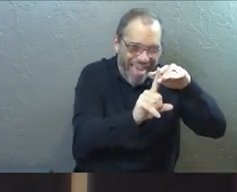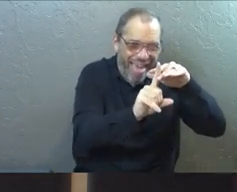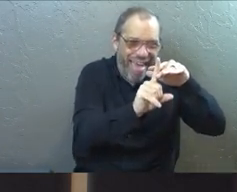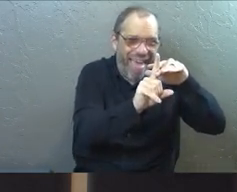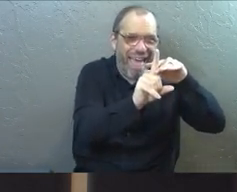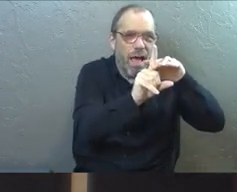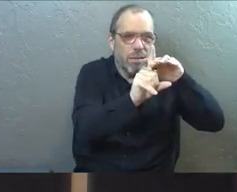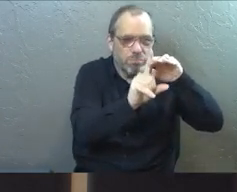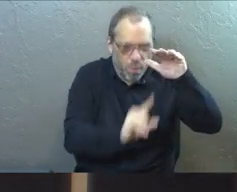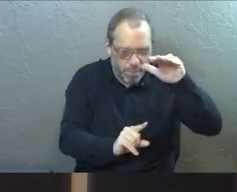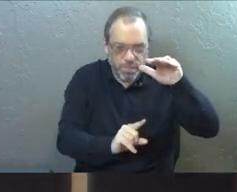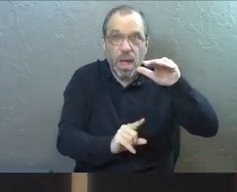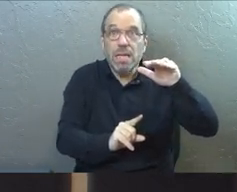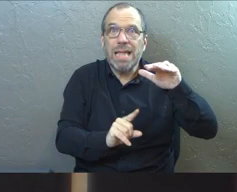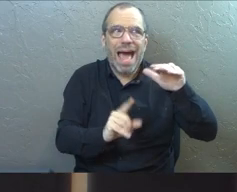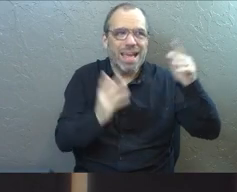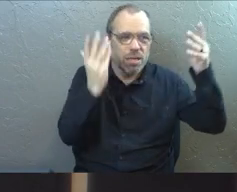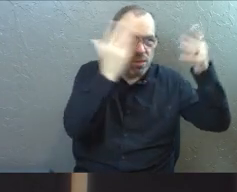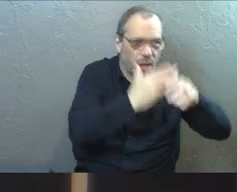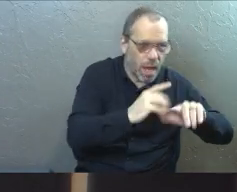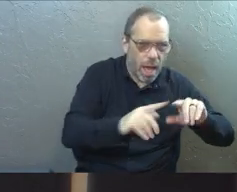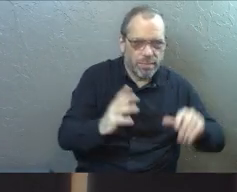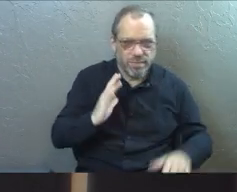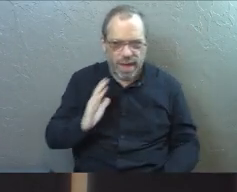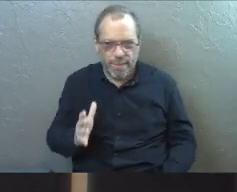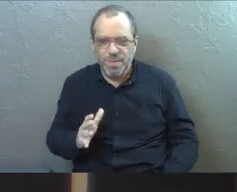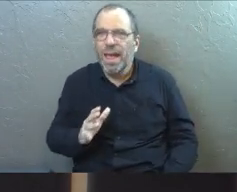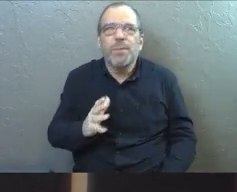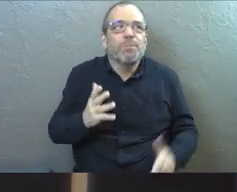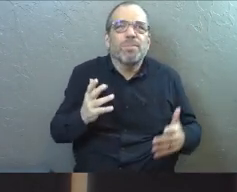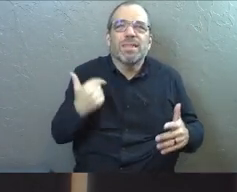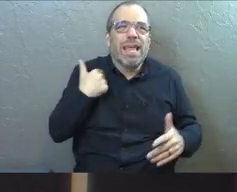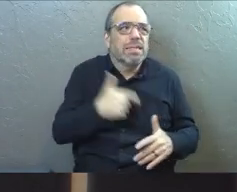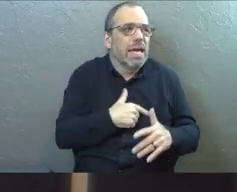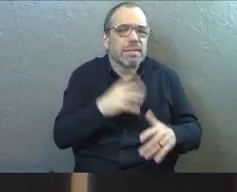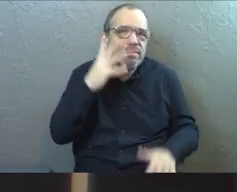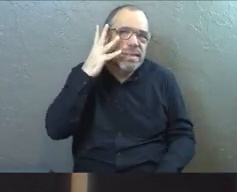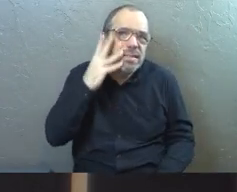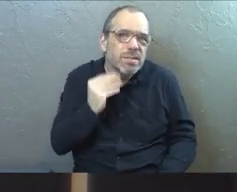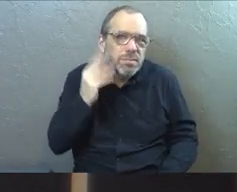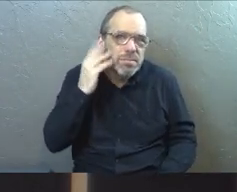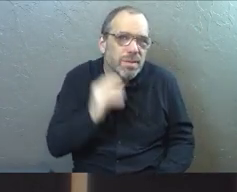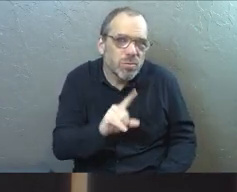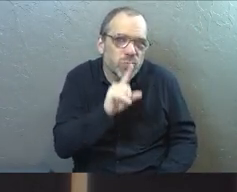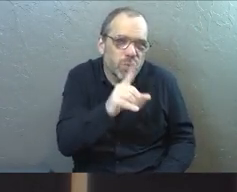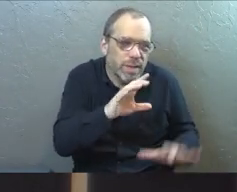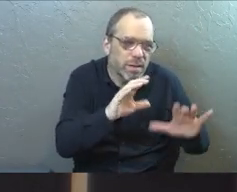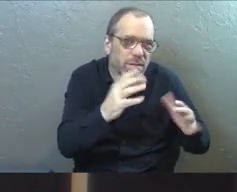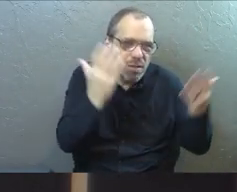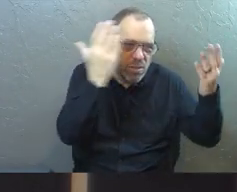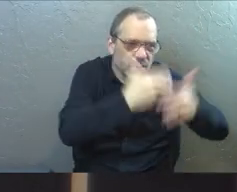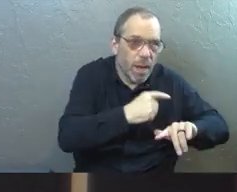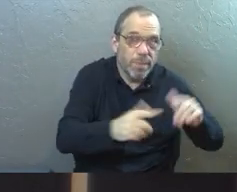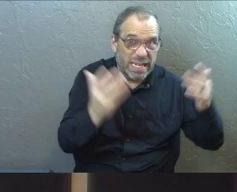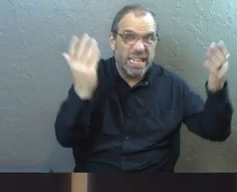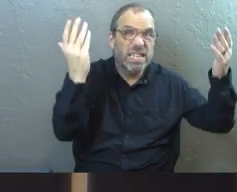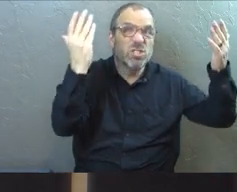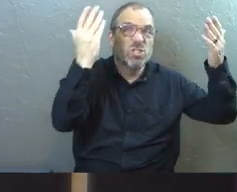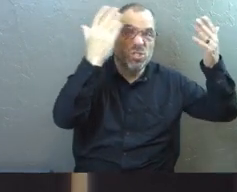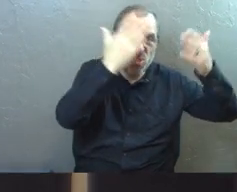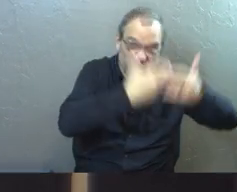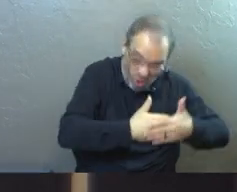Like there was a moment where it got really dark, but now I'm fine. And that's just us, I think, experiencing the reality of darkness, but it is dark.